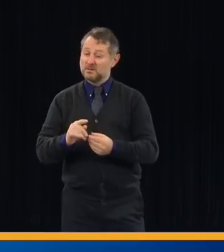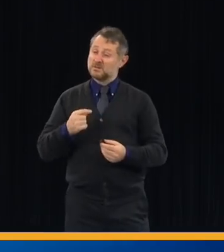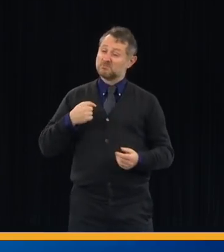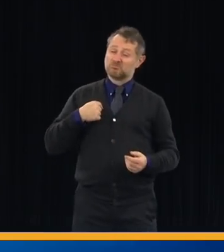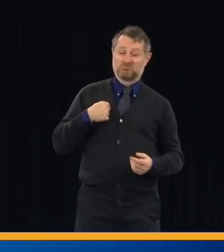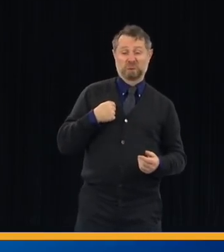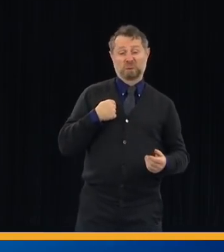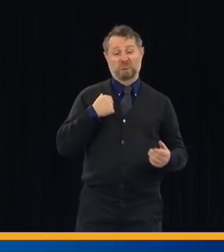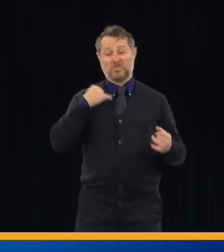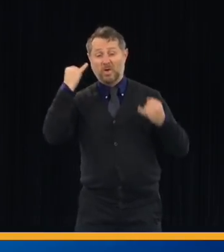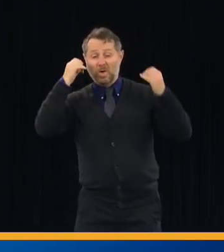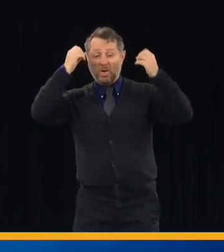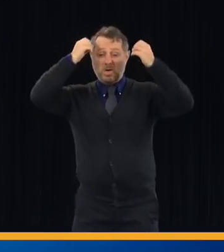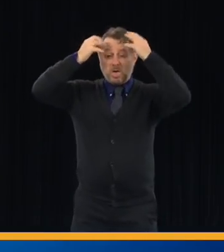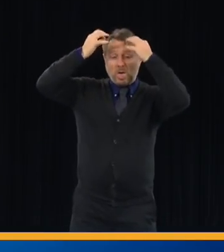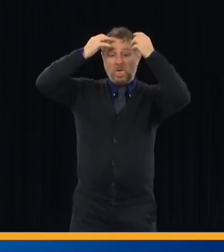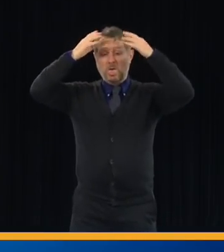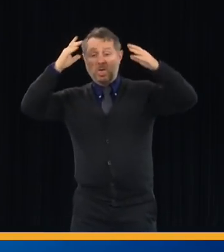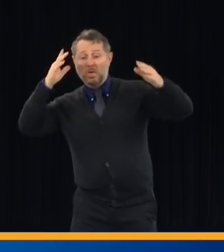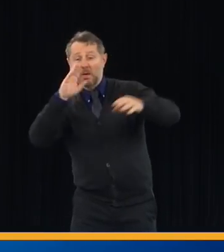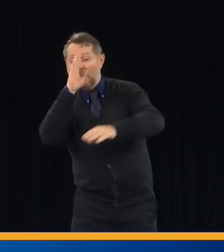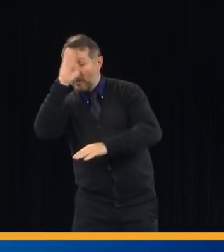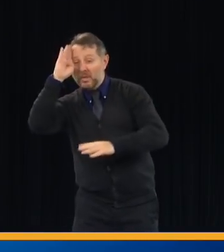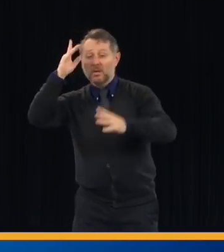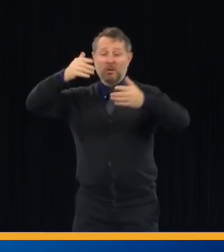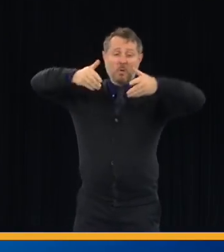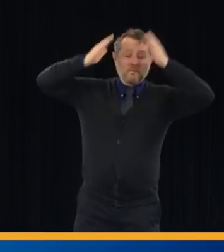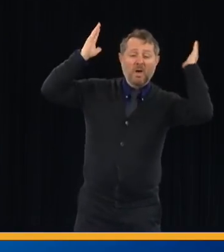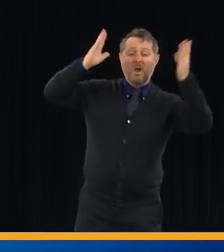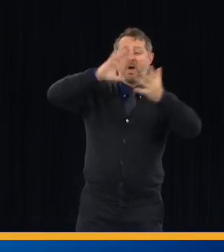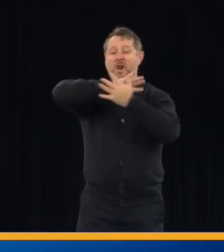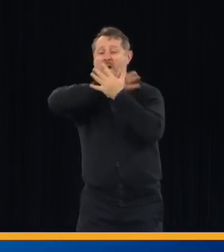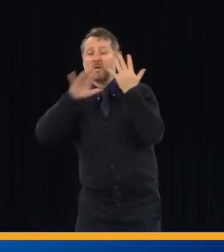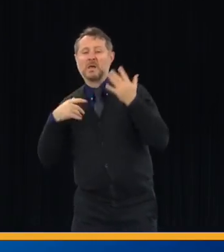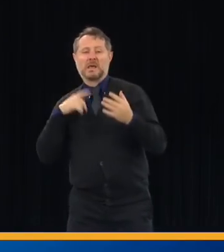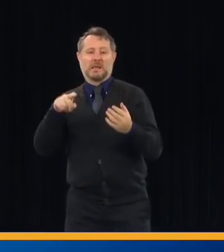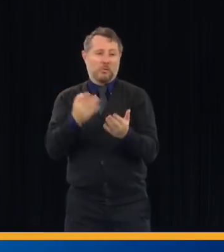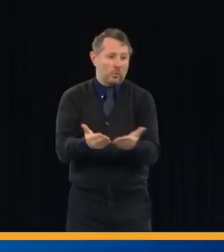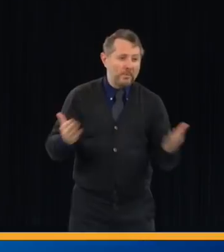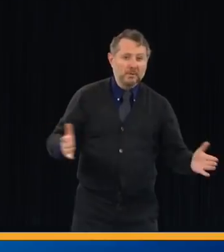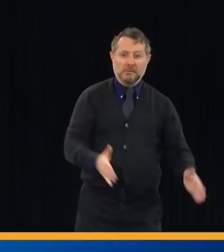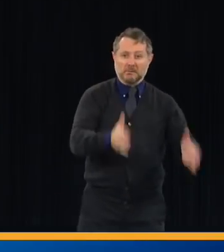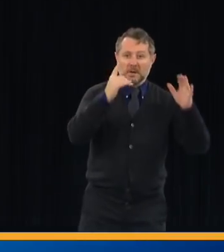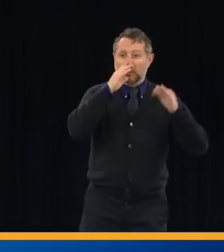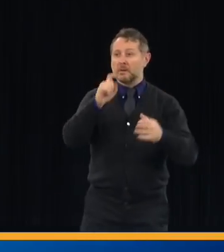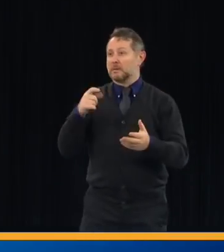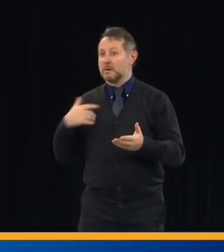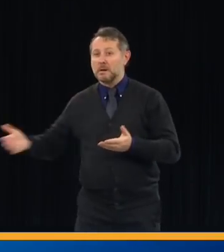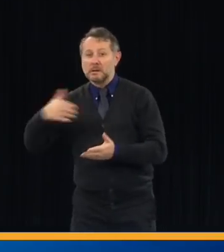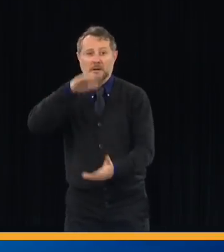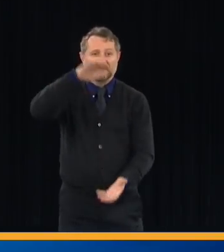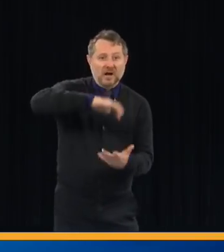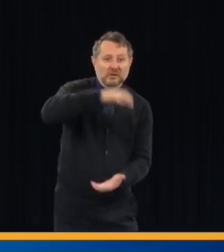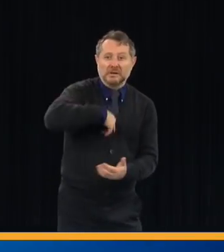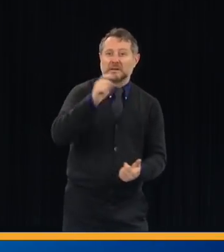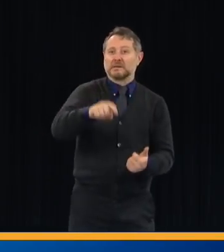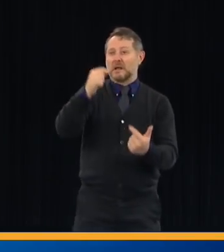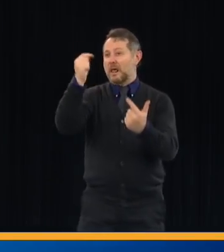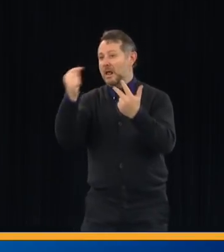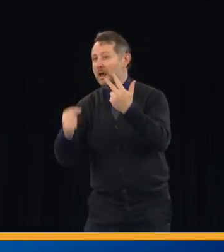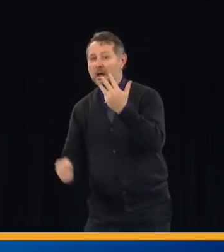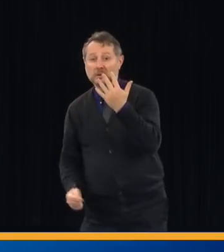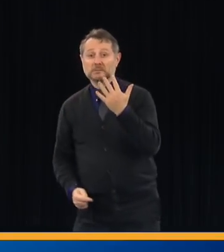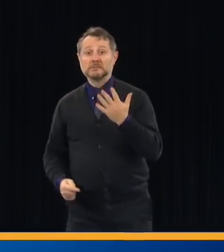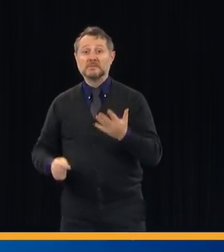peaking, and we needed equipment, and we were focused on ventilators. Because ventilators for this disease,